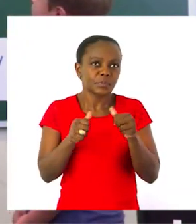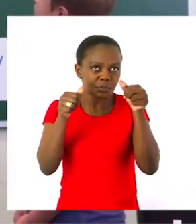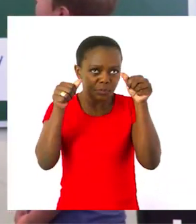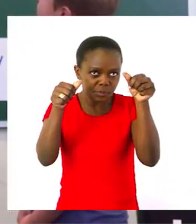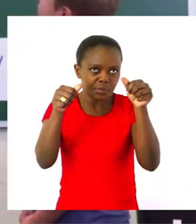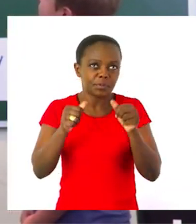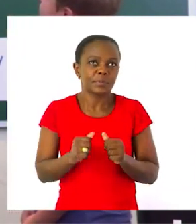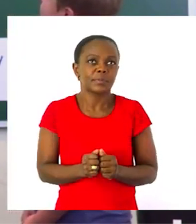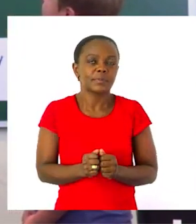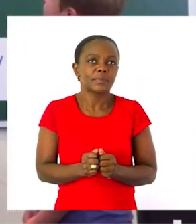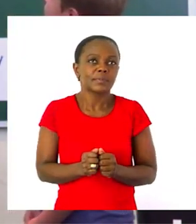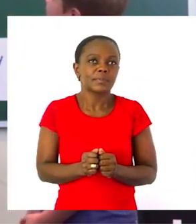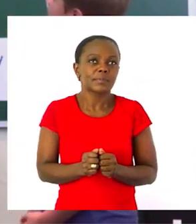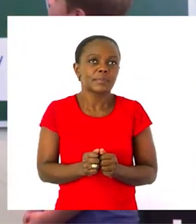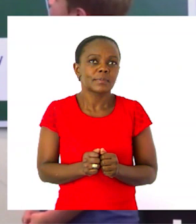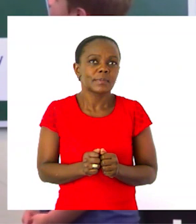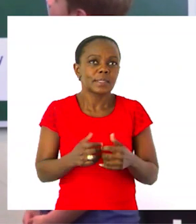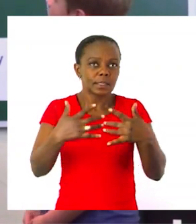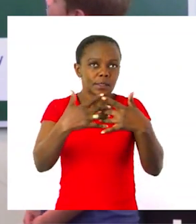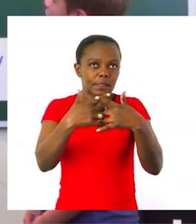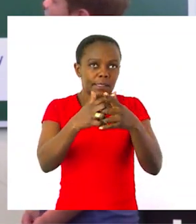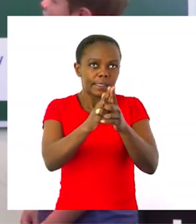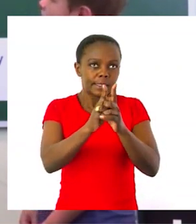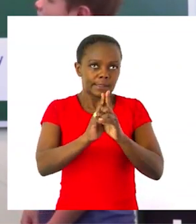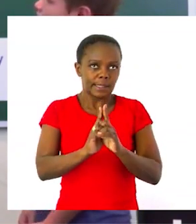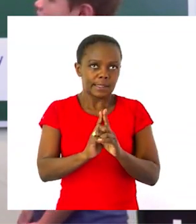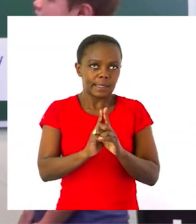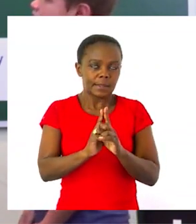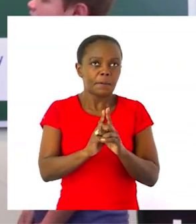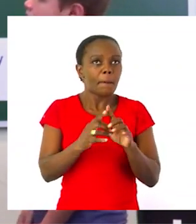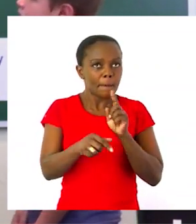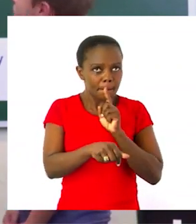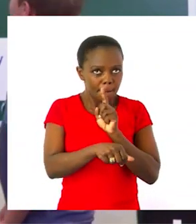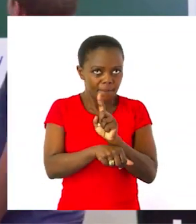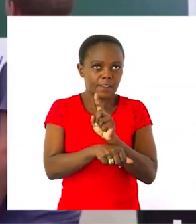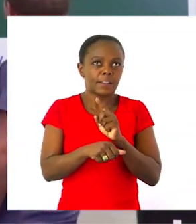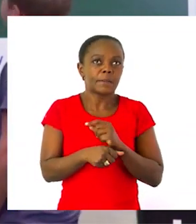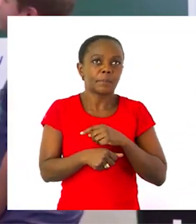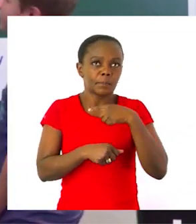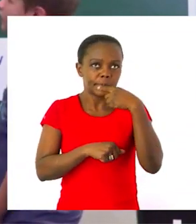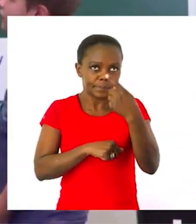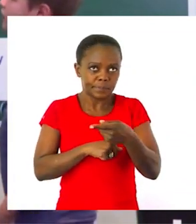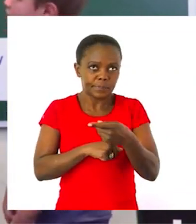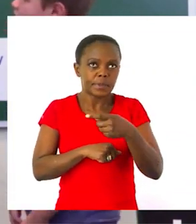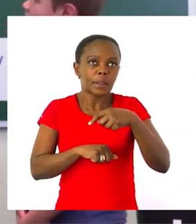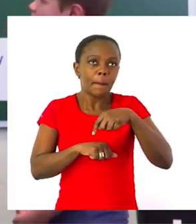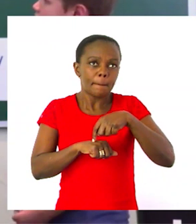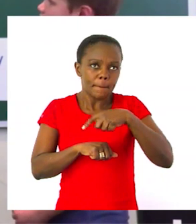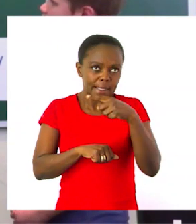The first day of the week is Sunday. Followed by Monday